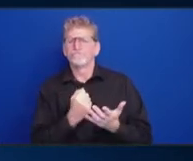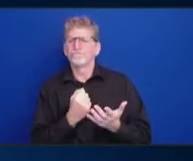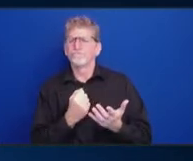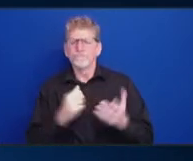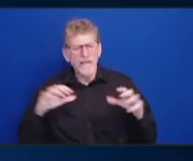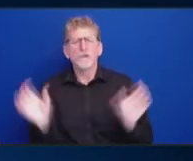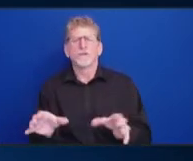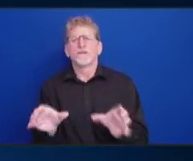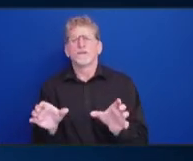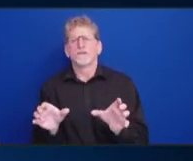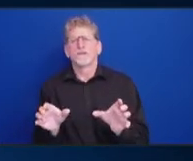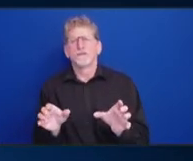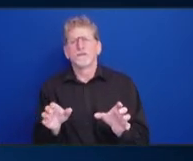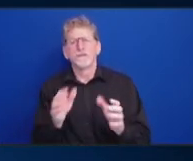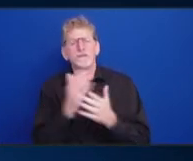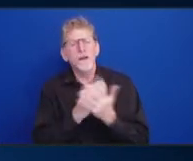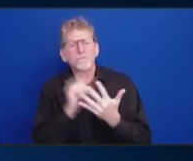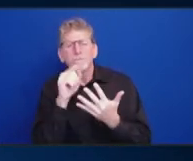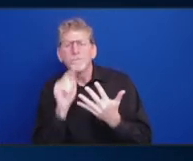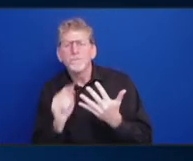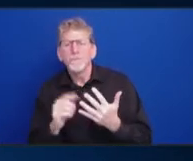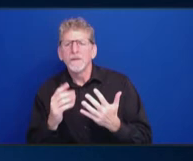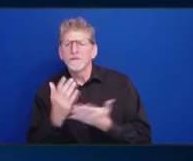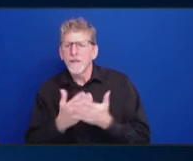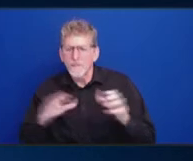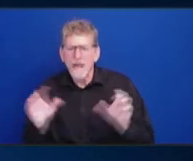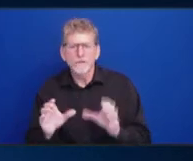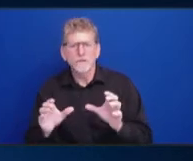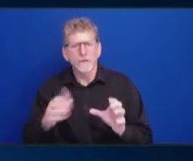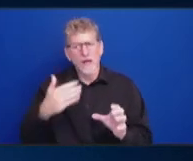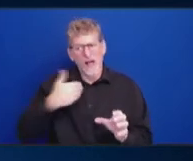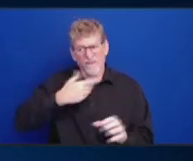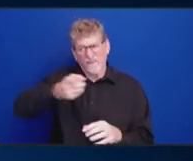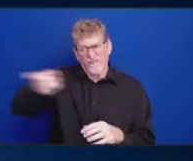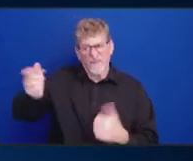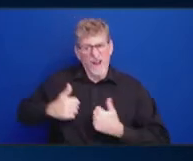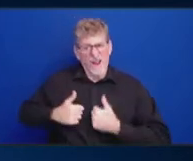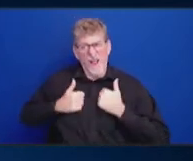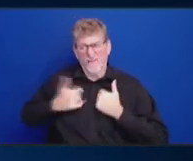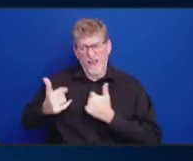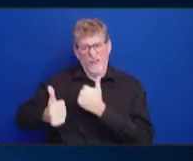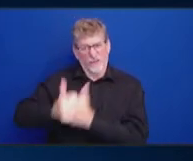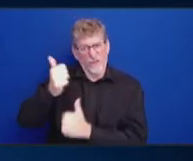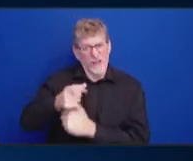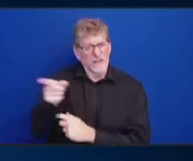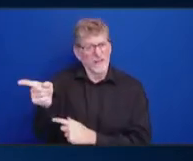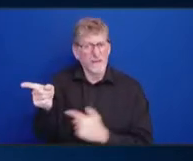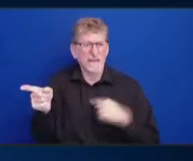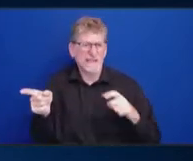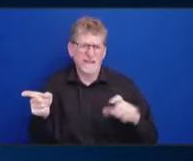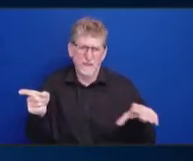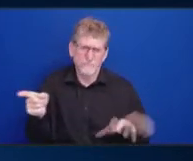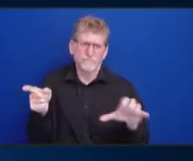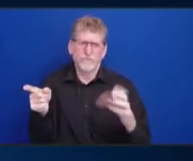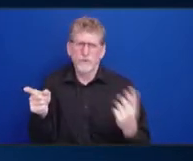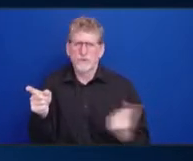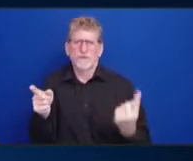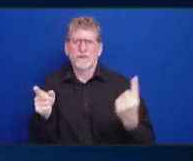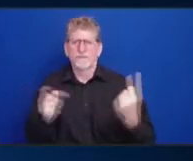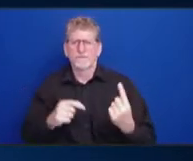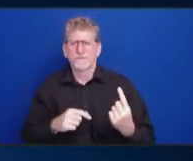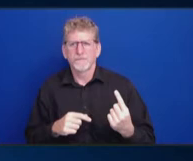People's lives are in jeopardy. General Westmoreland once said that